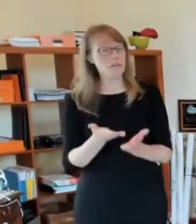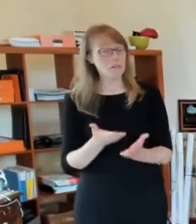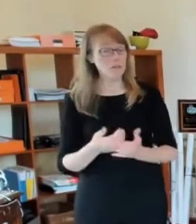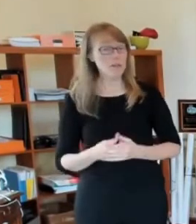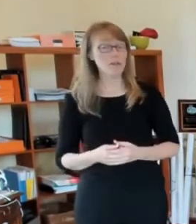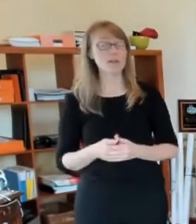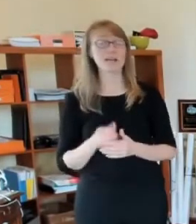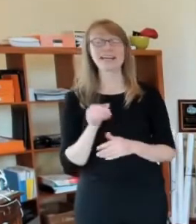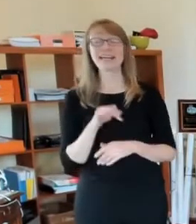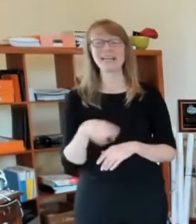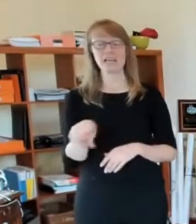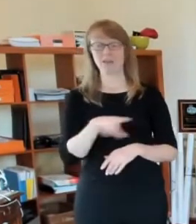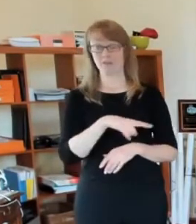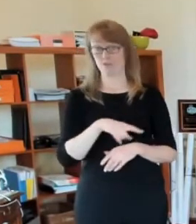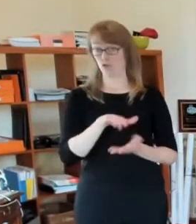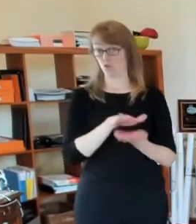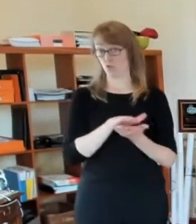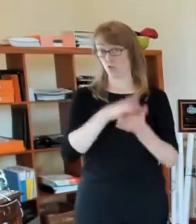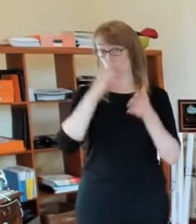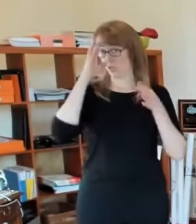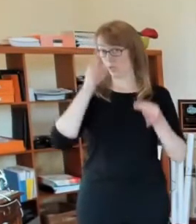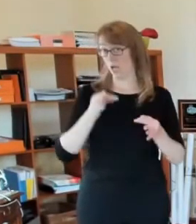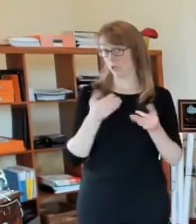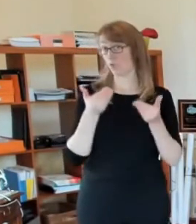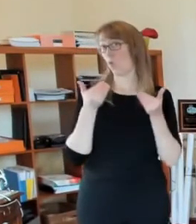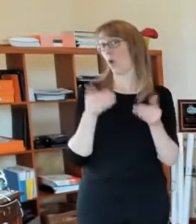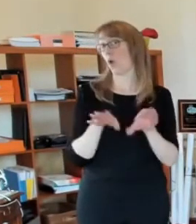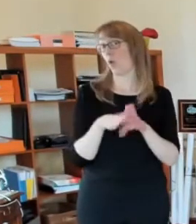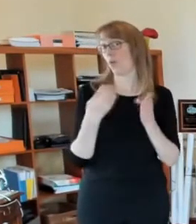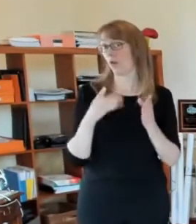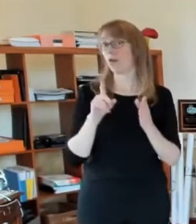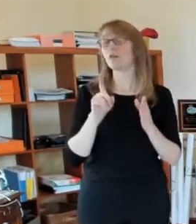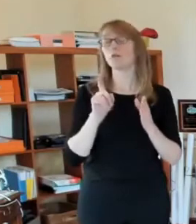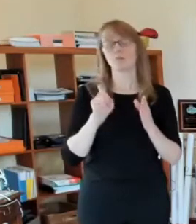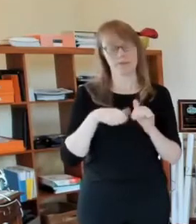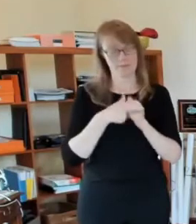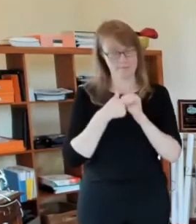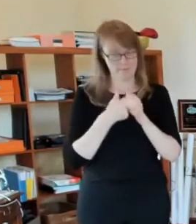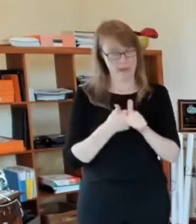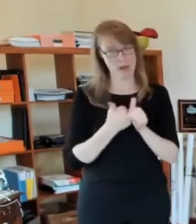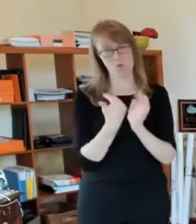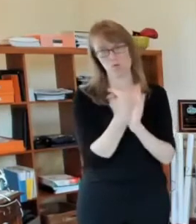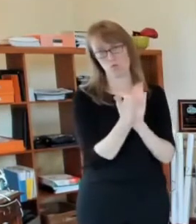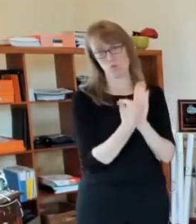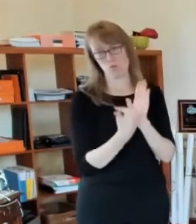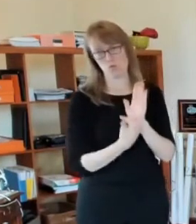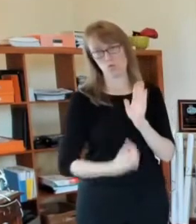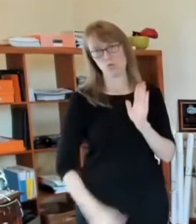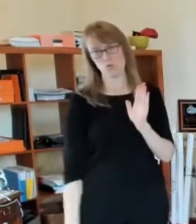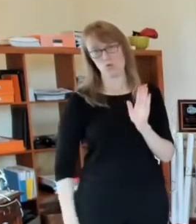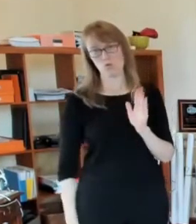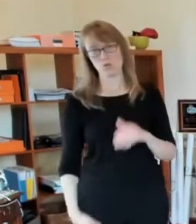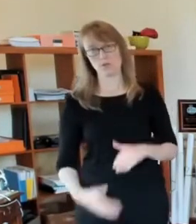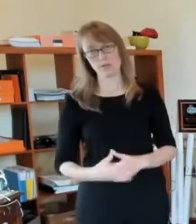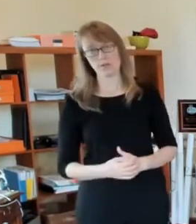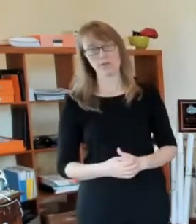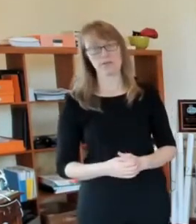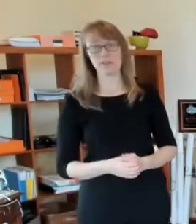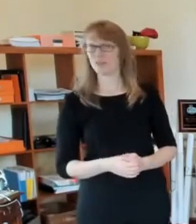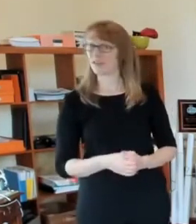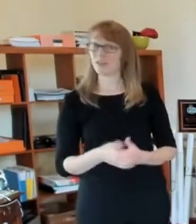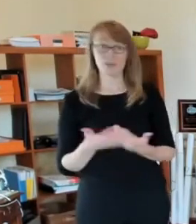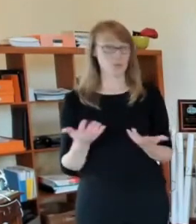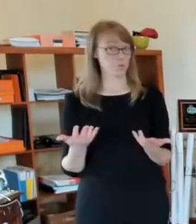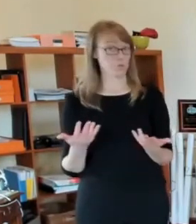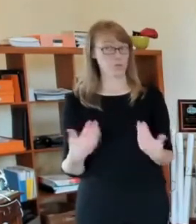what I know is occurring and we're dealing with this day to day right now is schools are they're